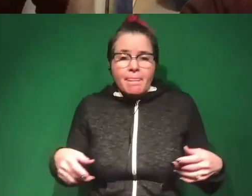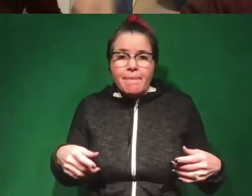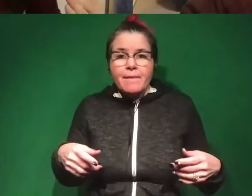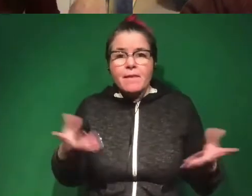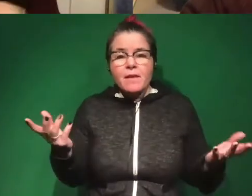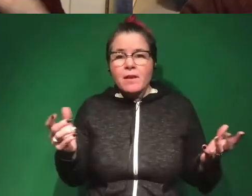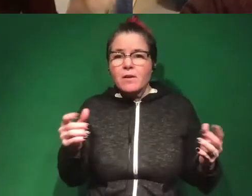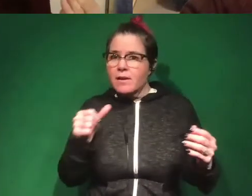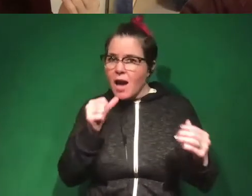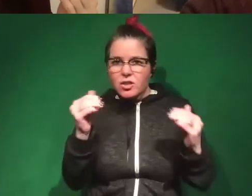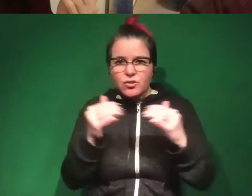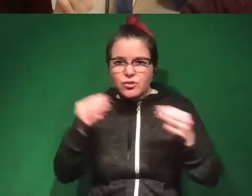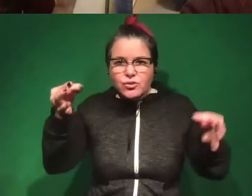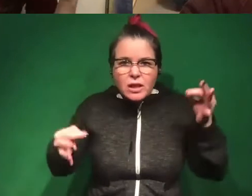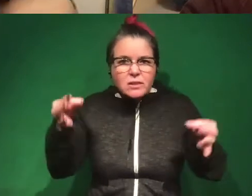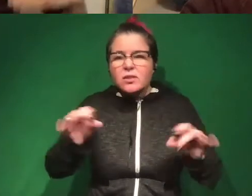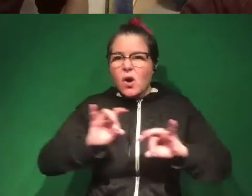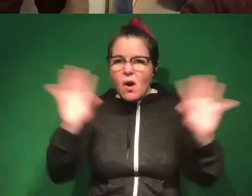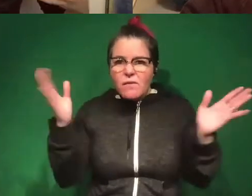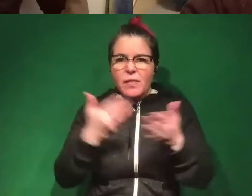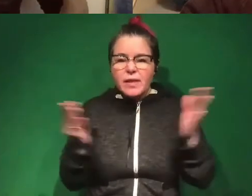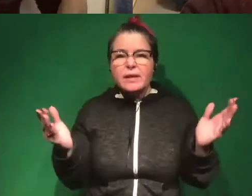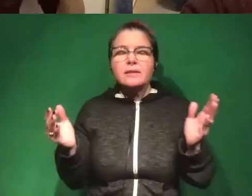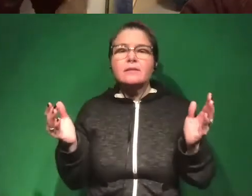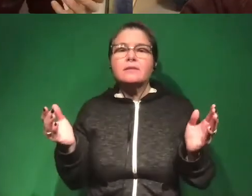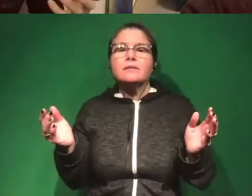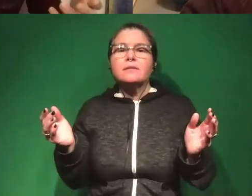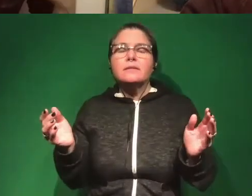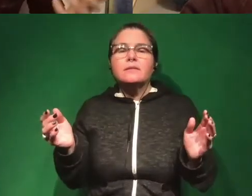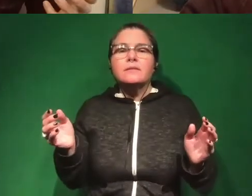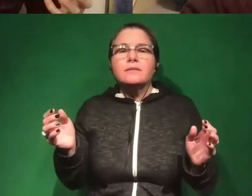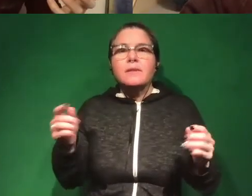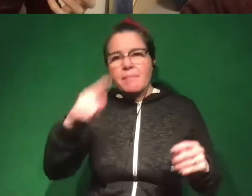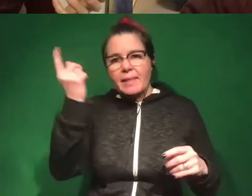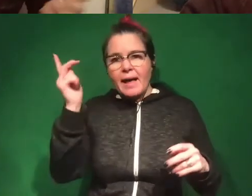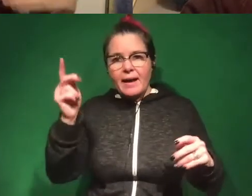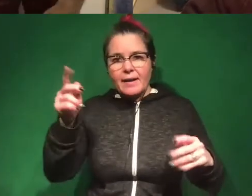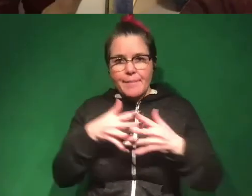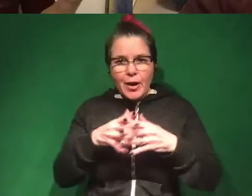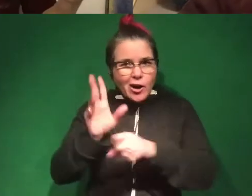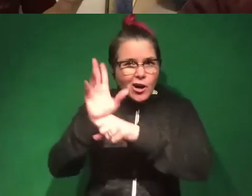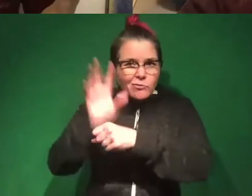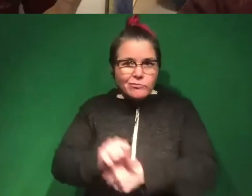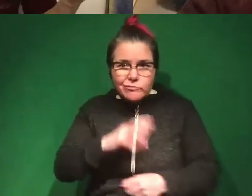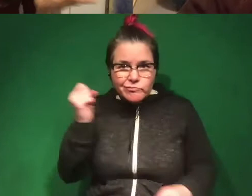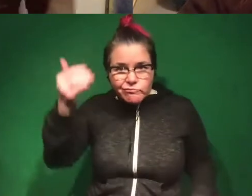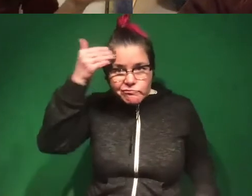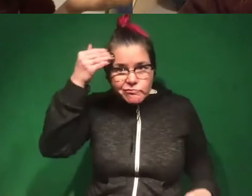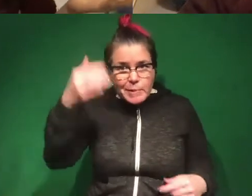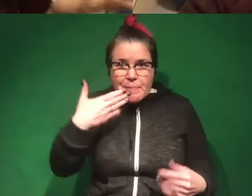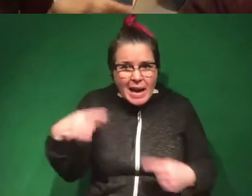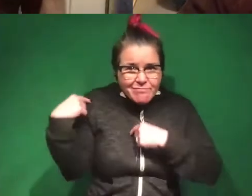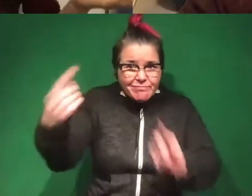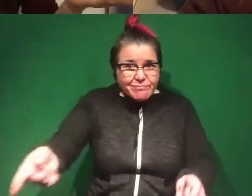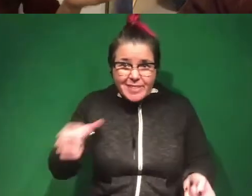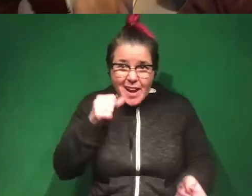lack of justice and how horrible things are, are landing less loudly among black Americans who are like, yeah, it's been bad this whole time.